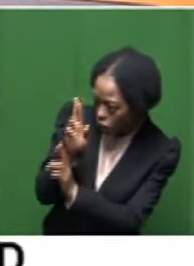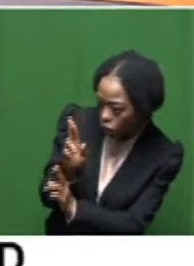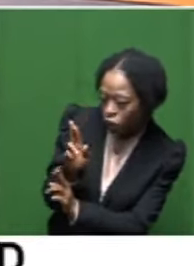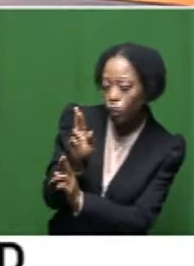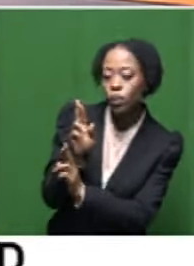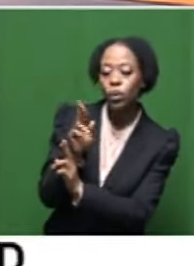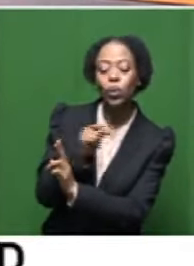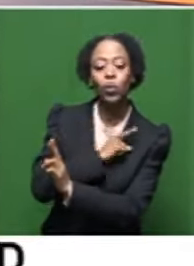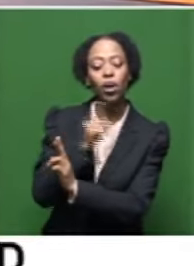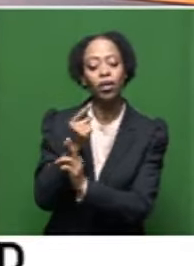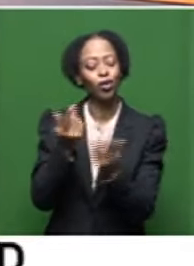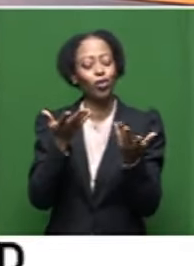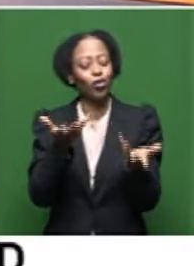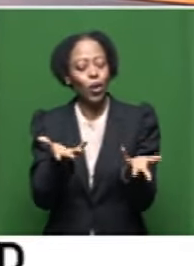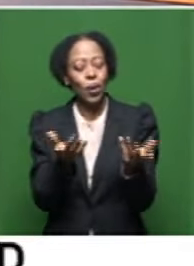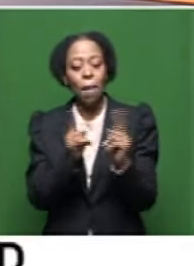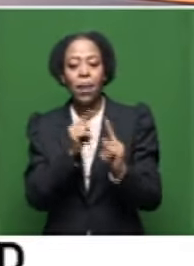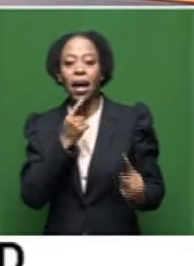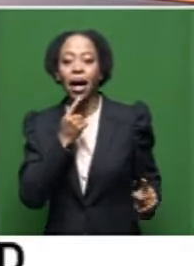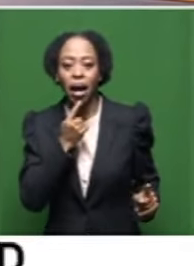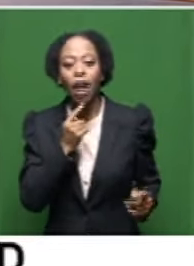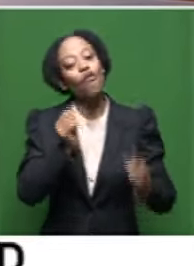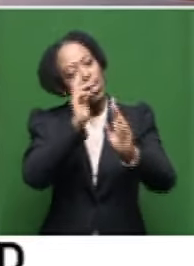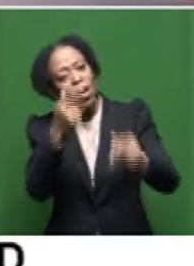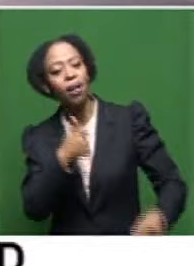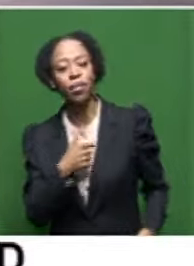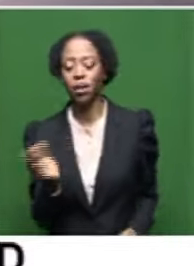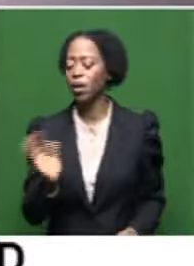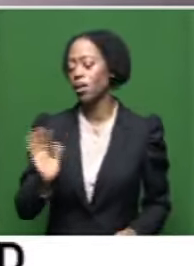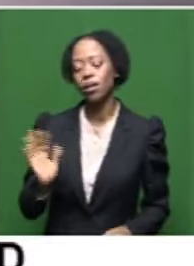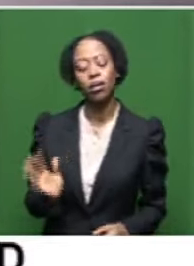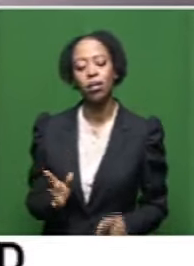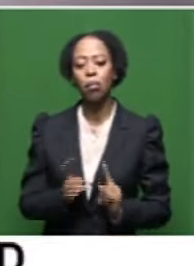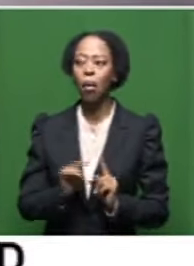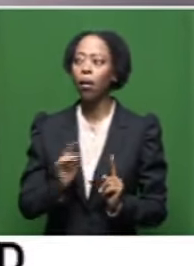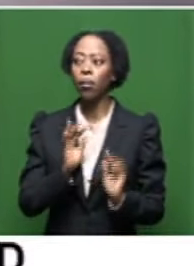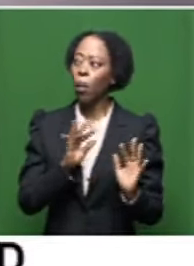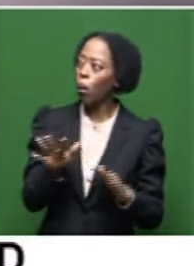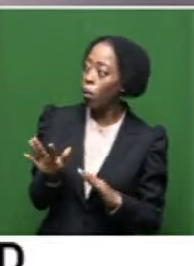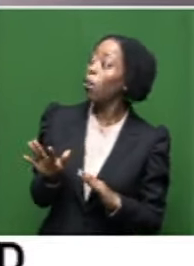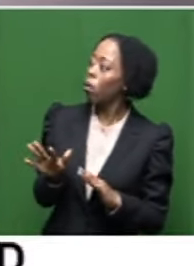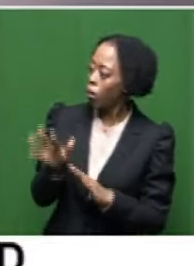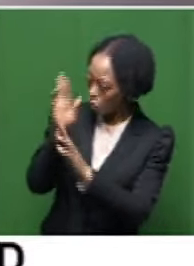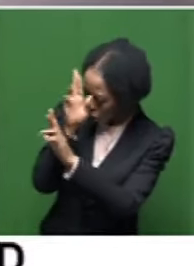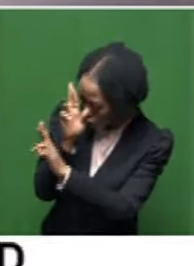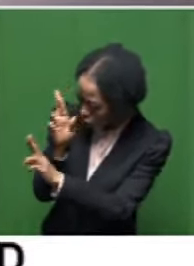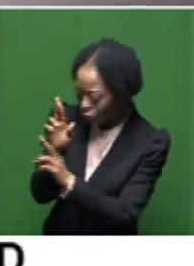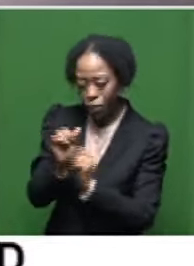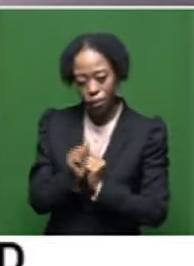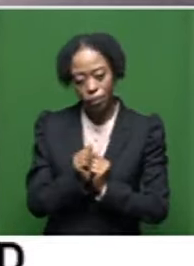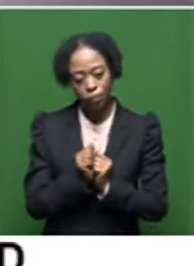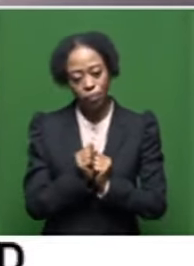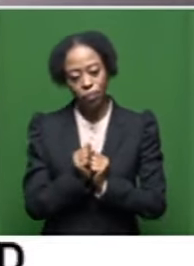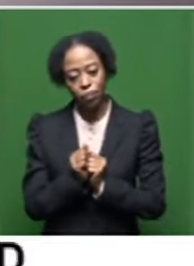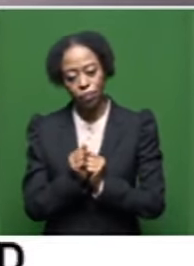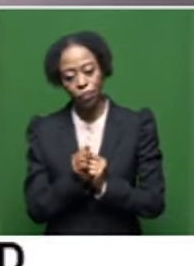a respect that he commanded, without speaking, without anyone having to read his accolades or, you